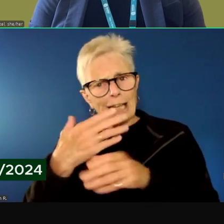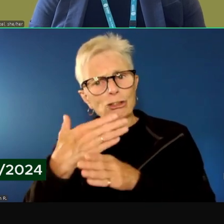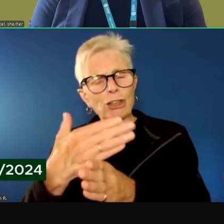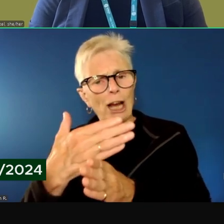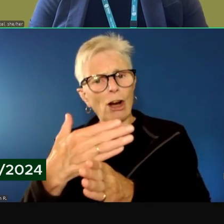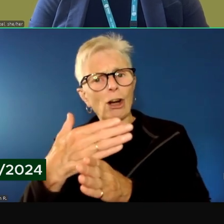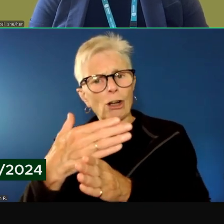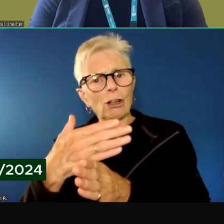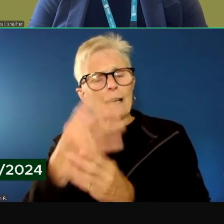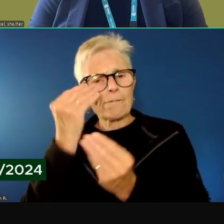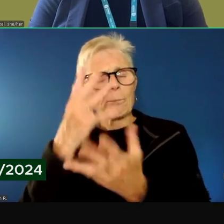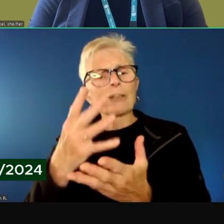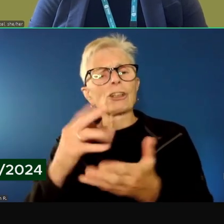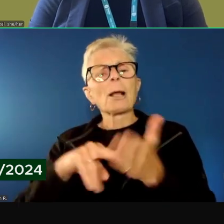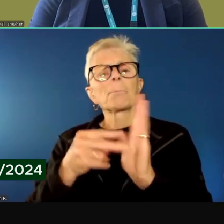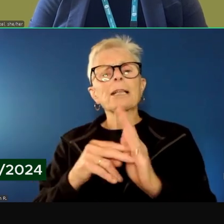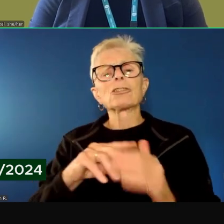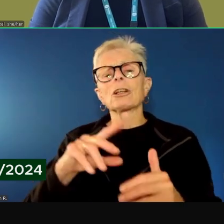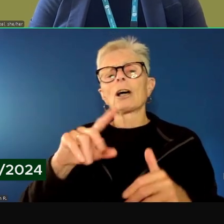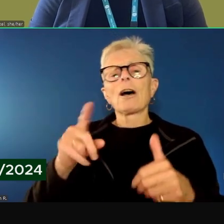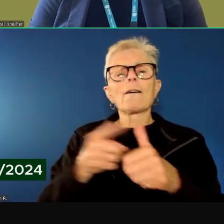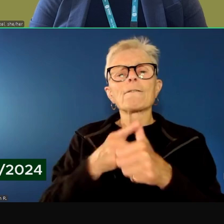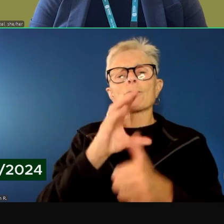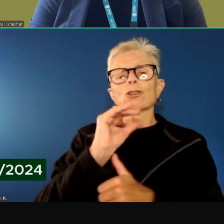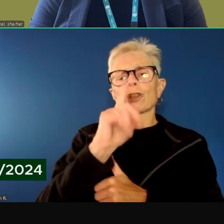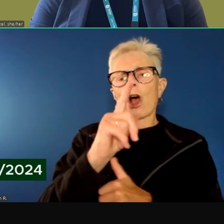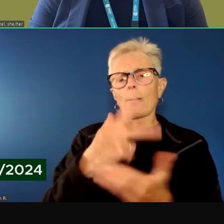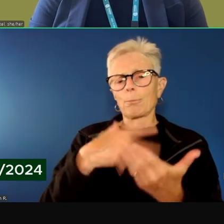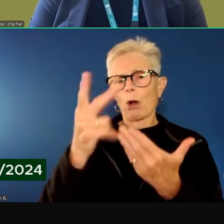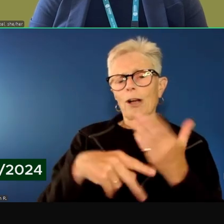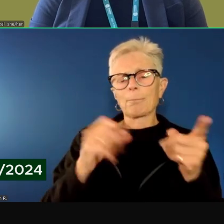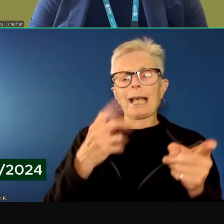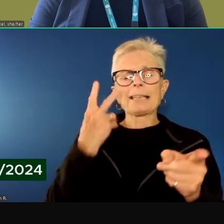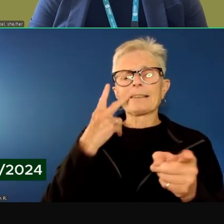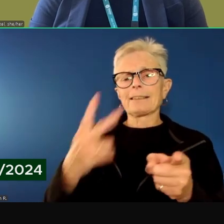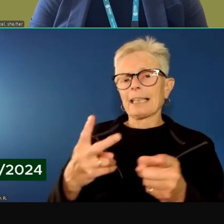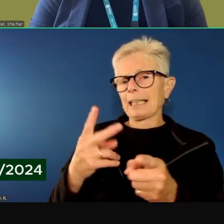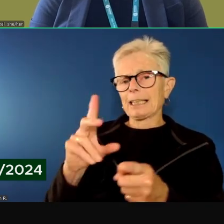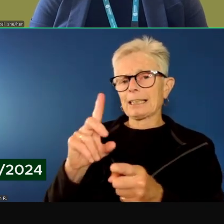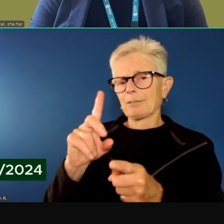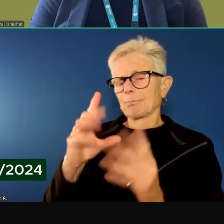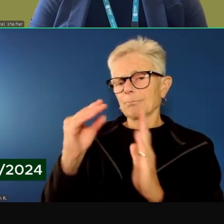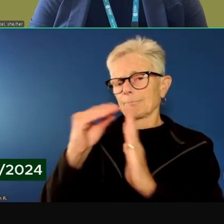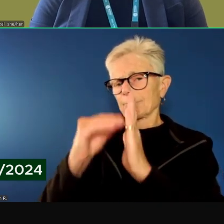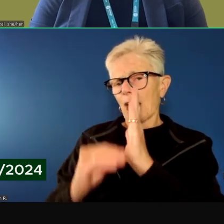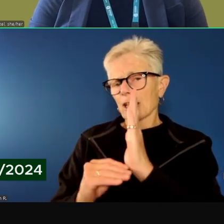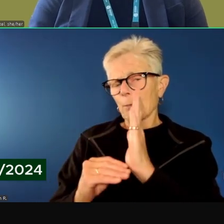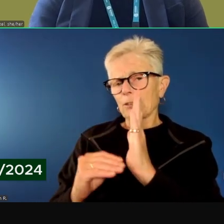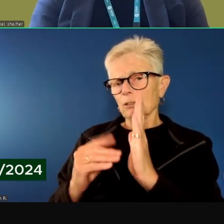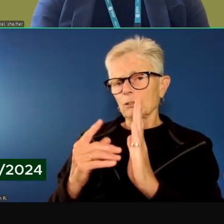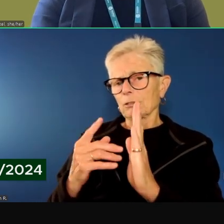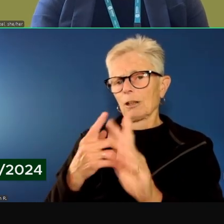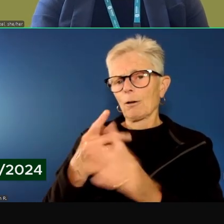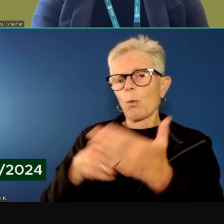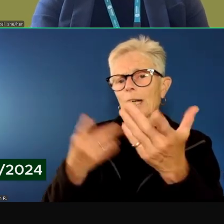of Howard Center would be able to see the services provided for mental health urgent care so that there can be coordination and continuity.